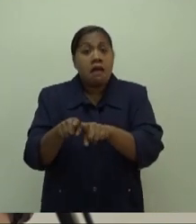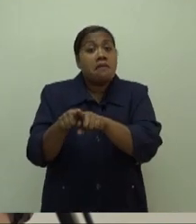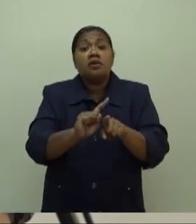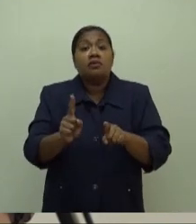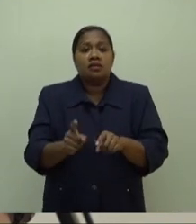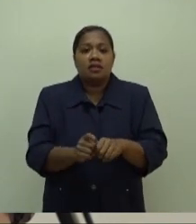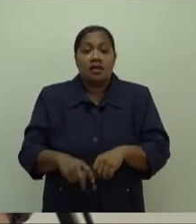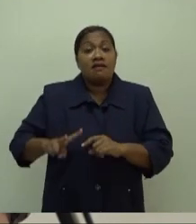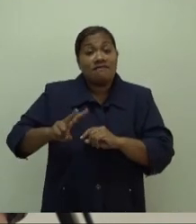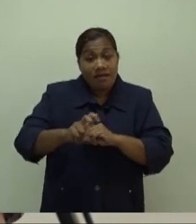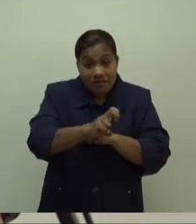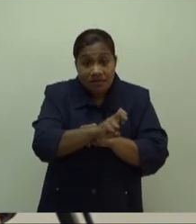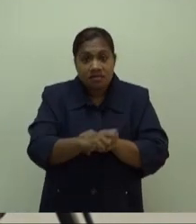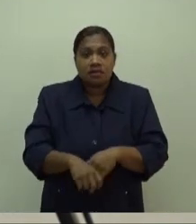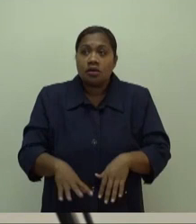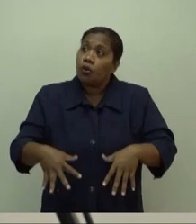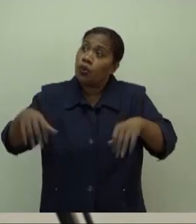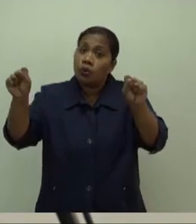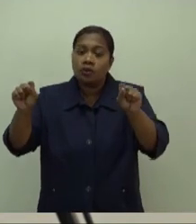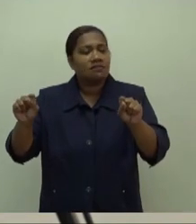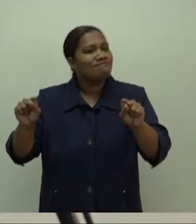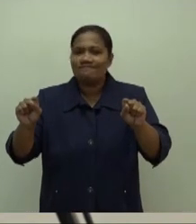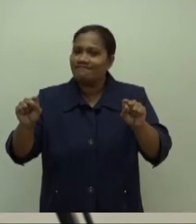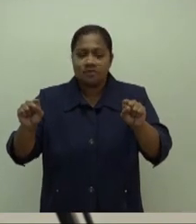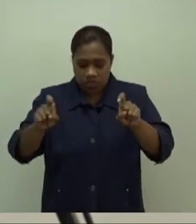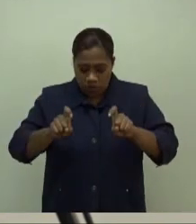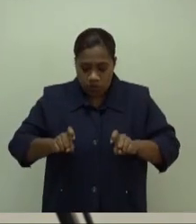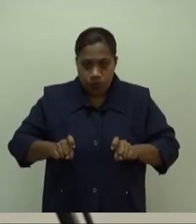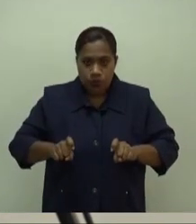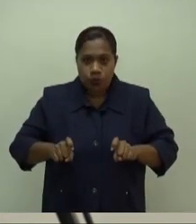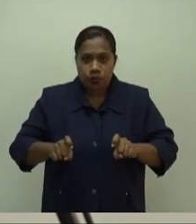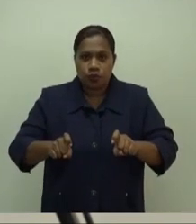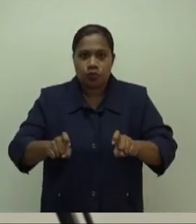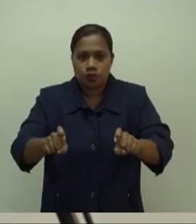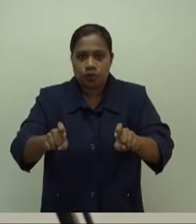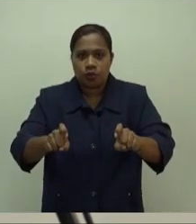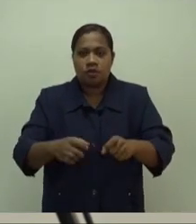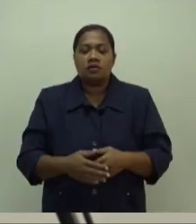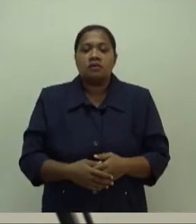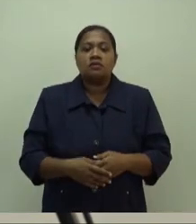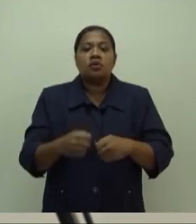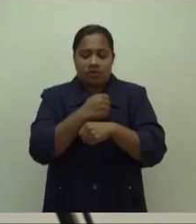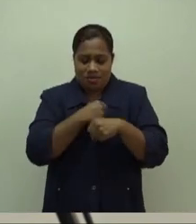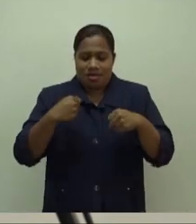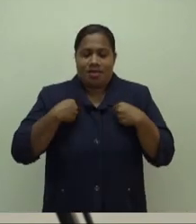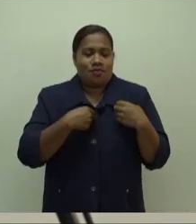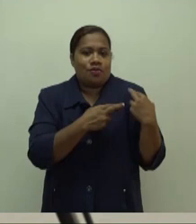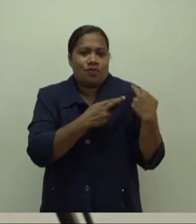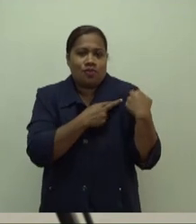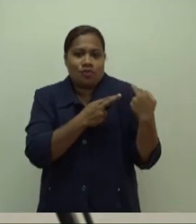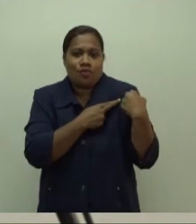It is our duty to engage in health-seeking behavior that builds our